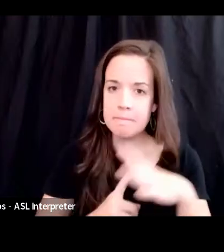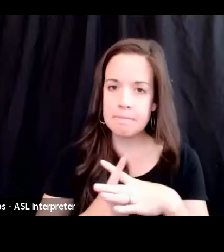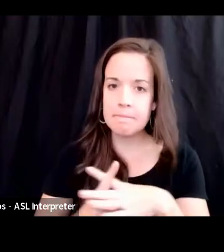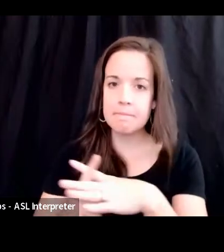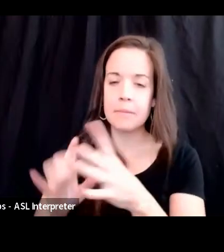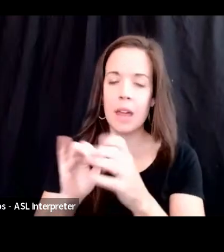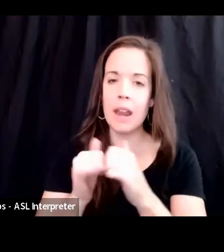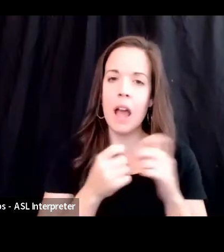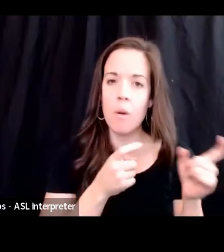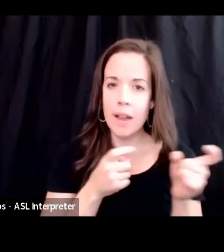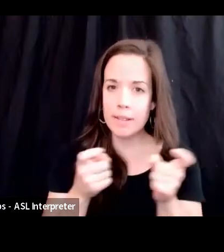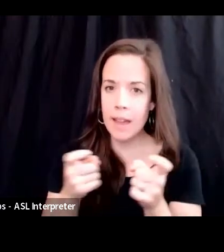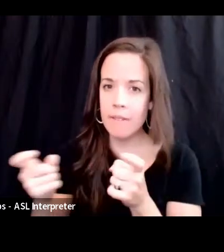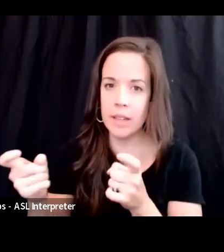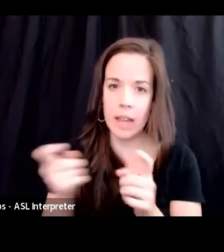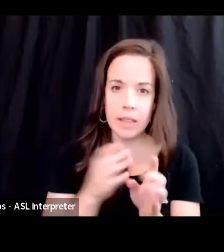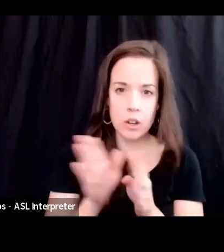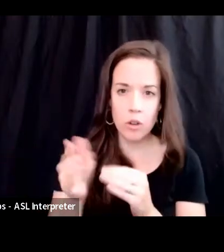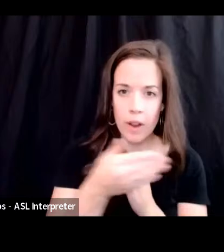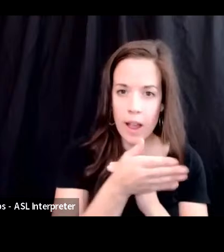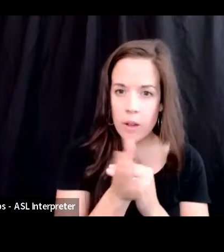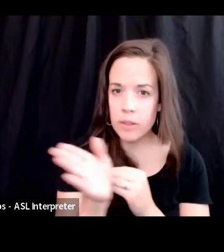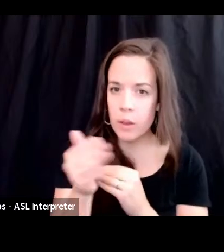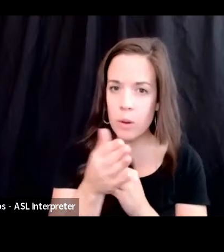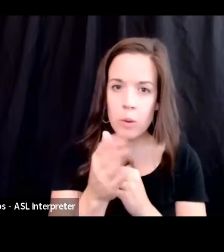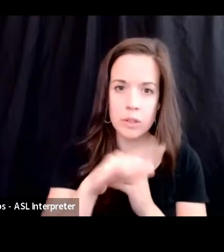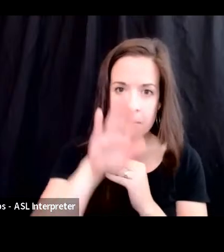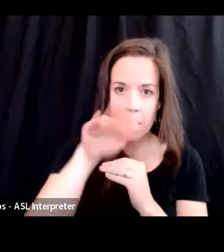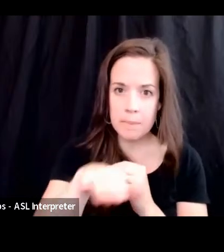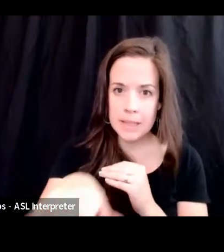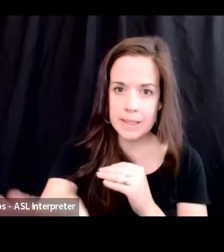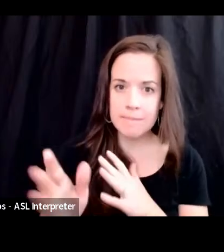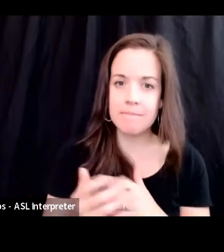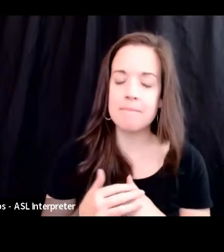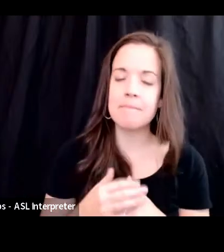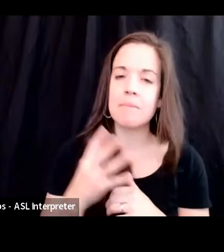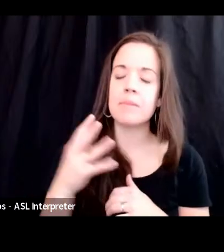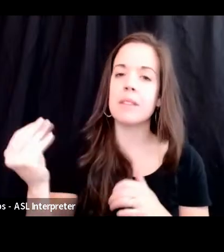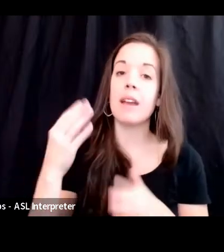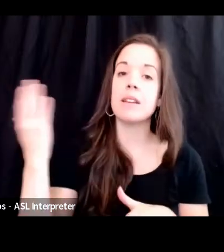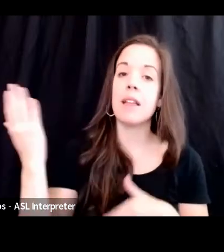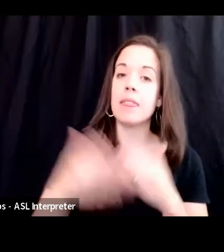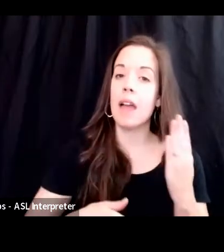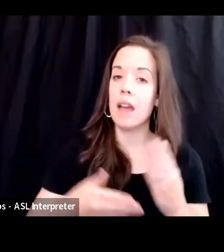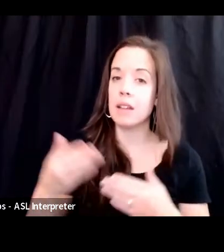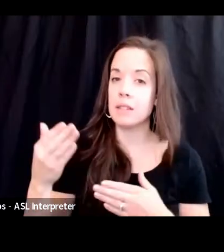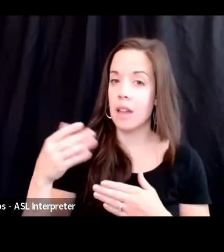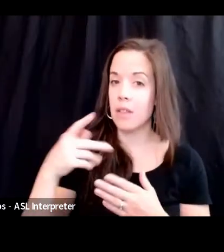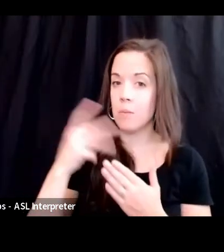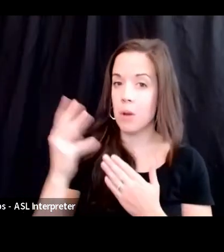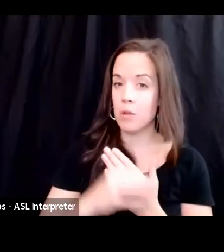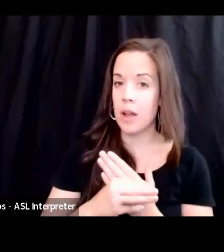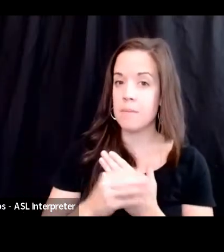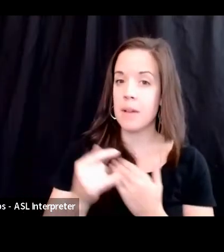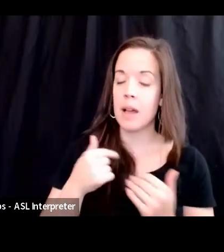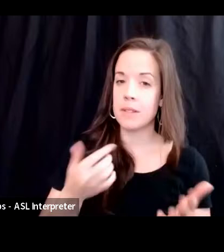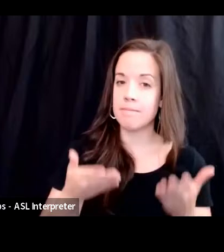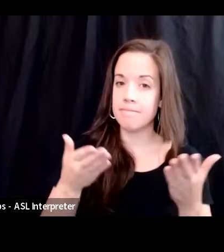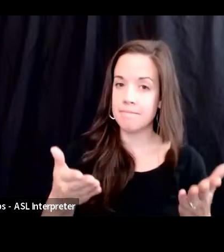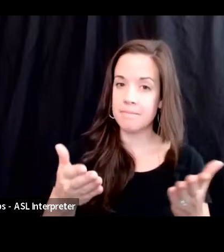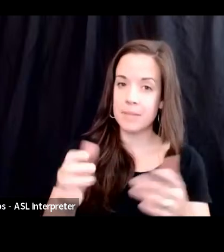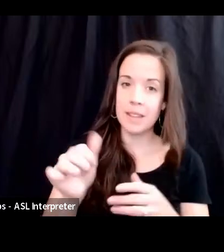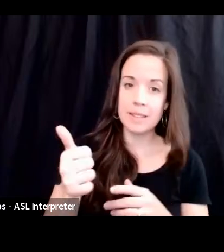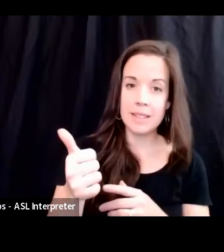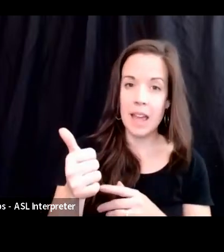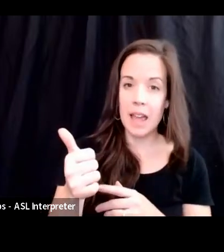navigated around those bumps. And at the end of the program, I'm going to give at least 10